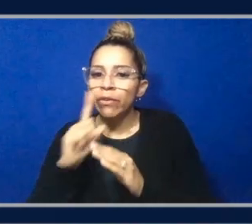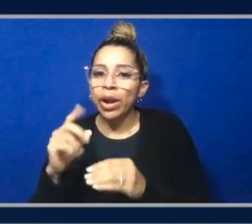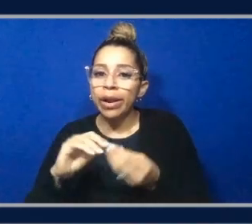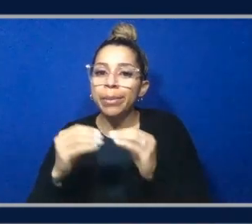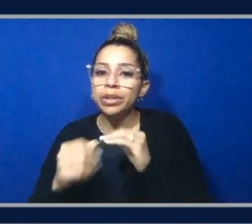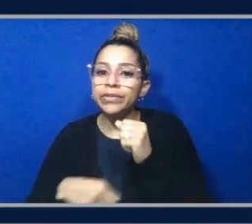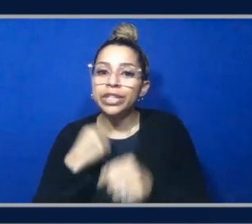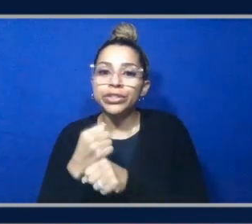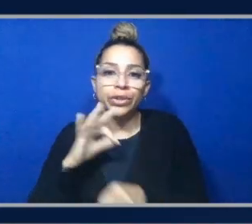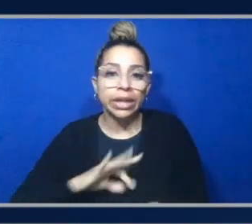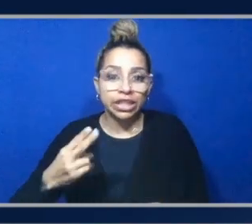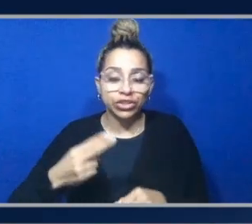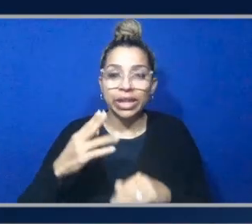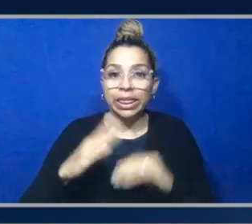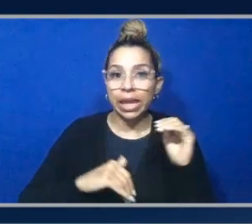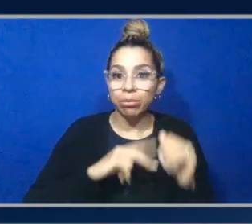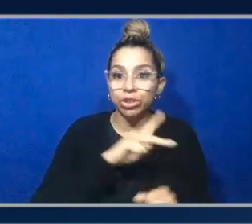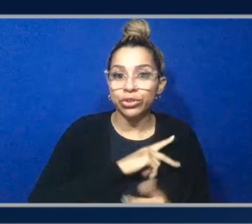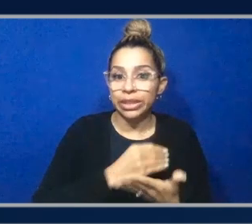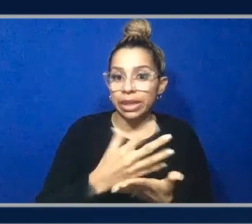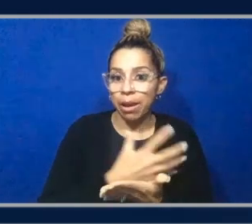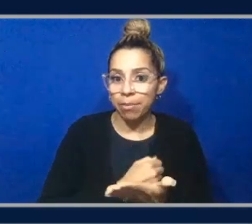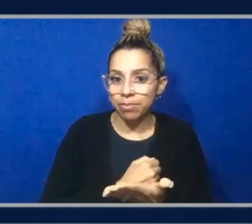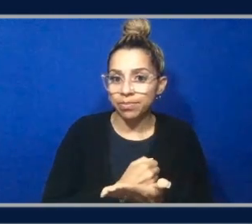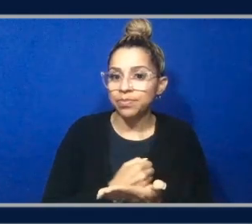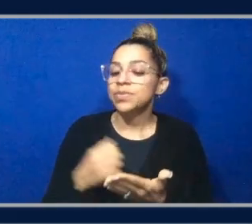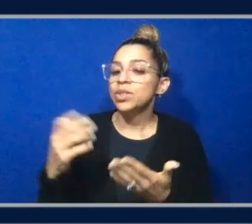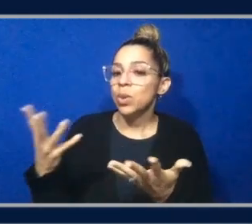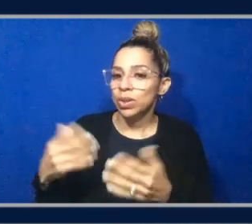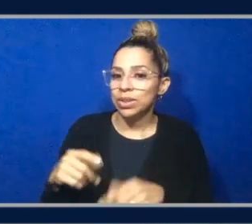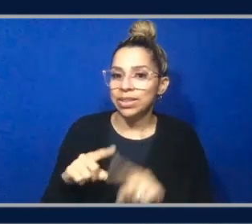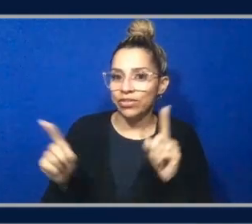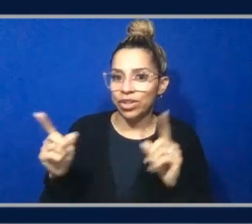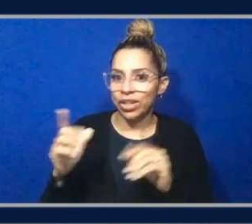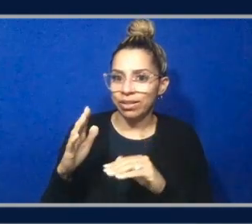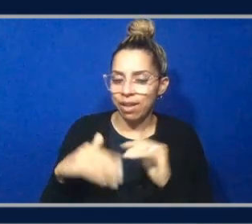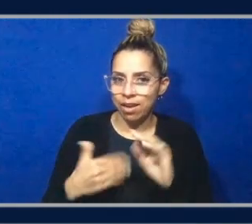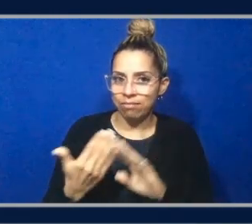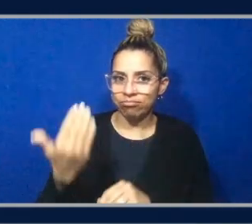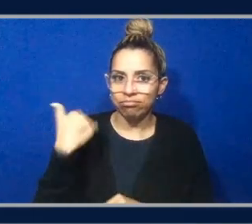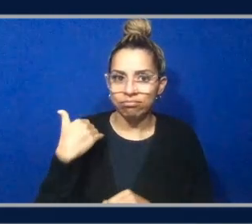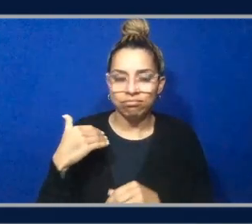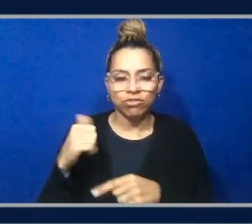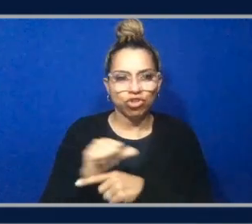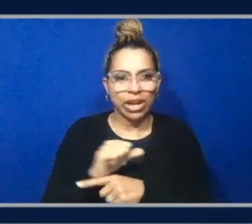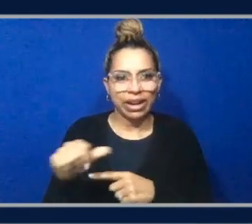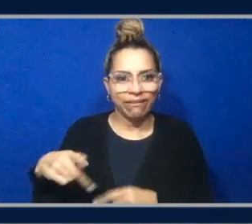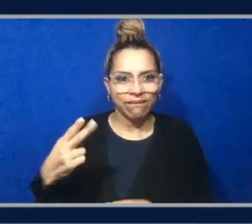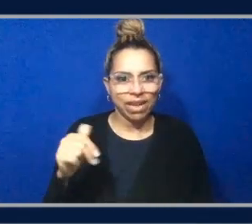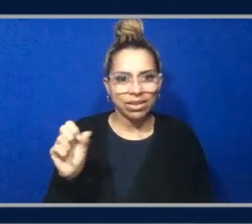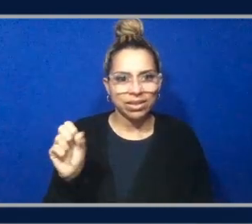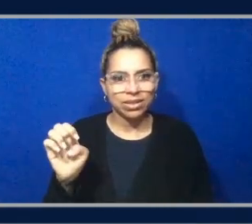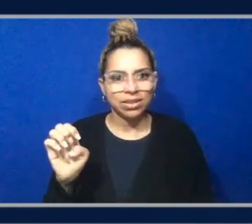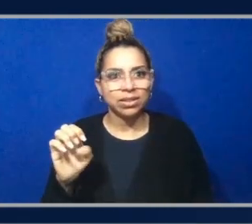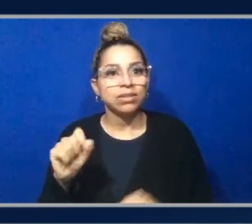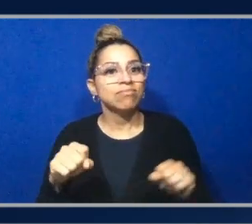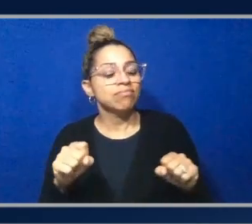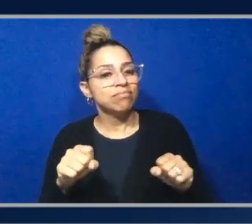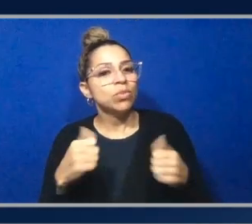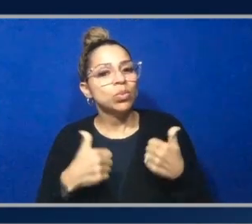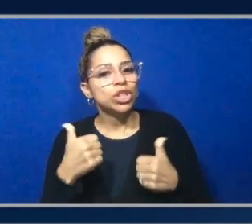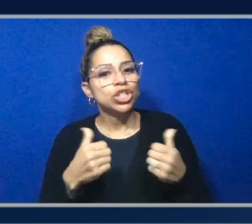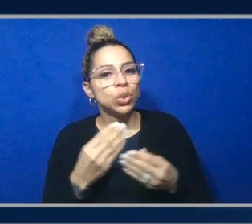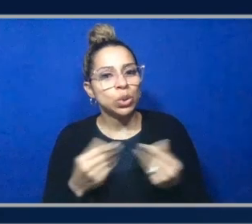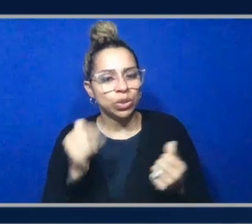switched. It's different for what it was during the training phase. exactly. Okay. Which solution will meet these requirements? And we have these four different